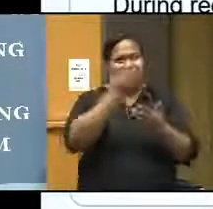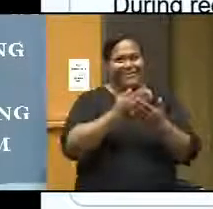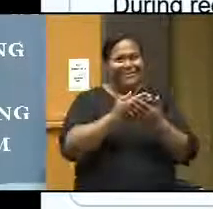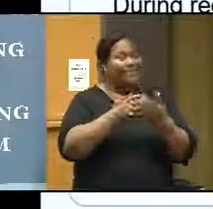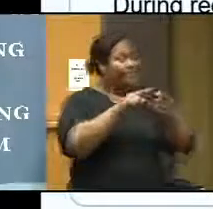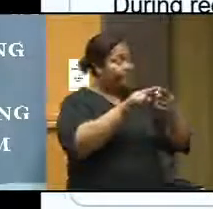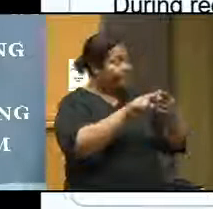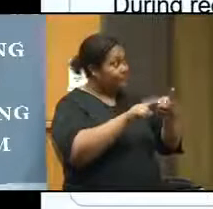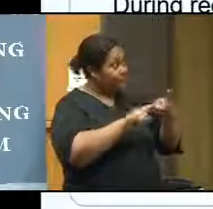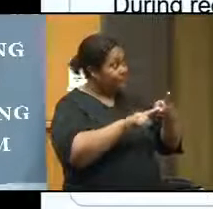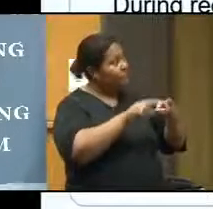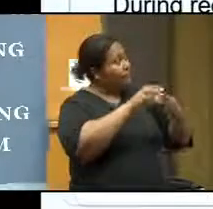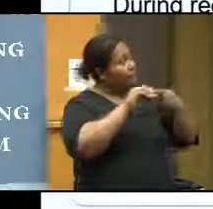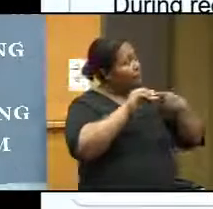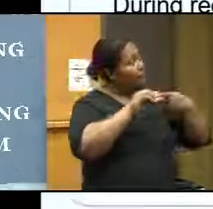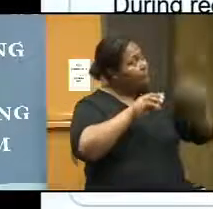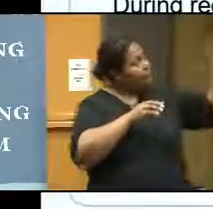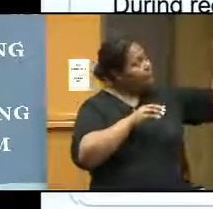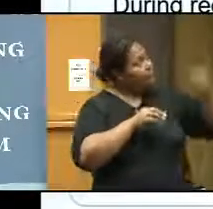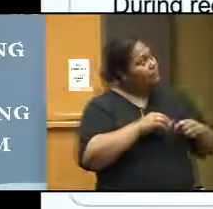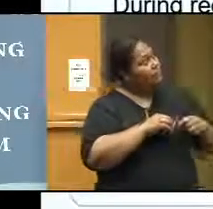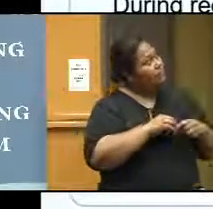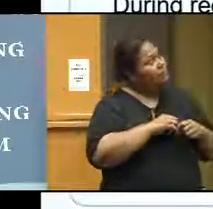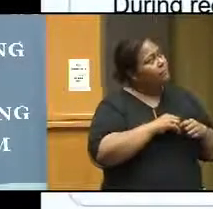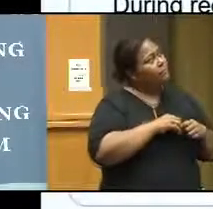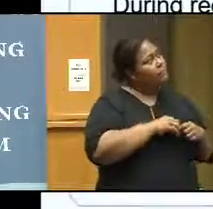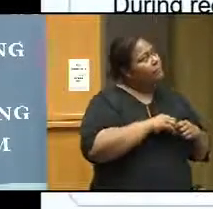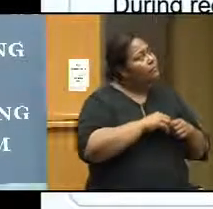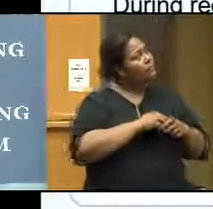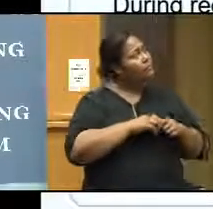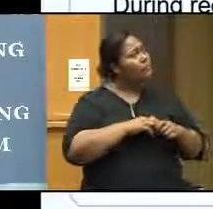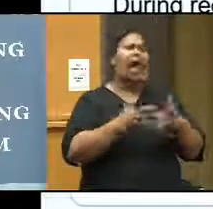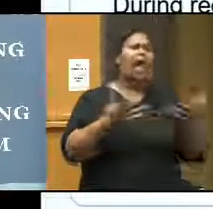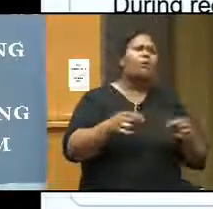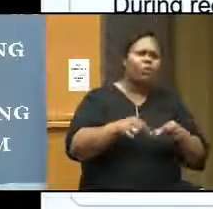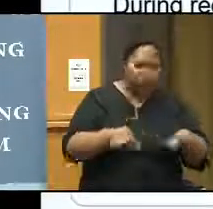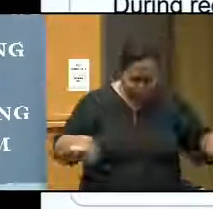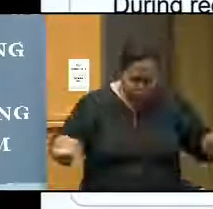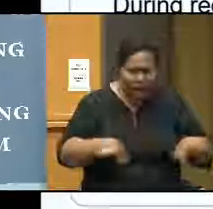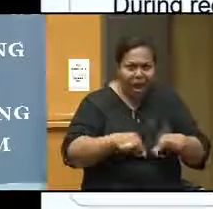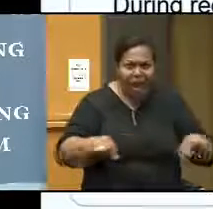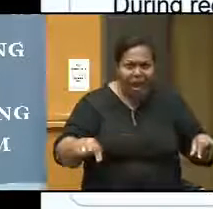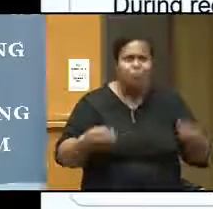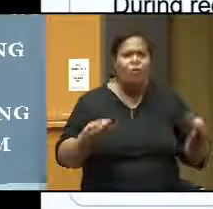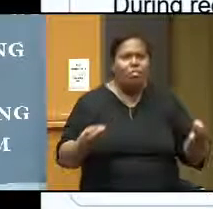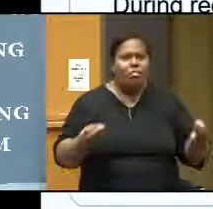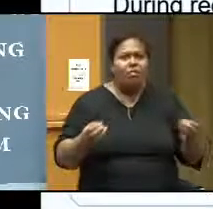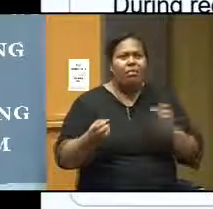The number one point is, how to measure the impact of the feedback means, are we really measuring the impact of the feedback?